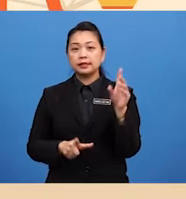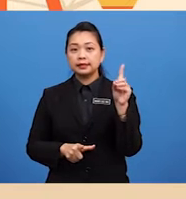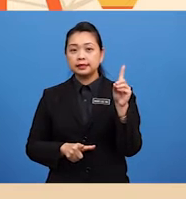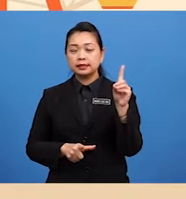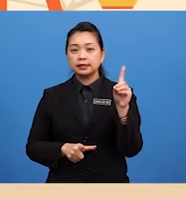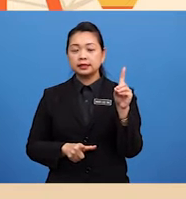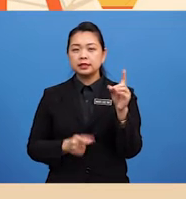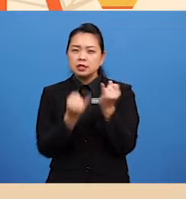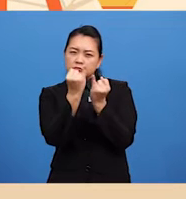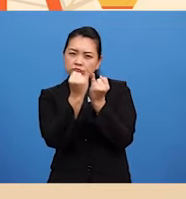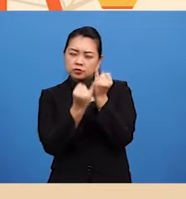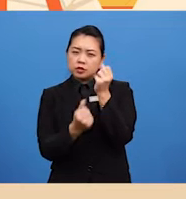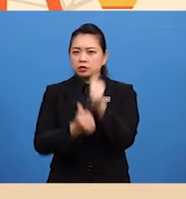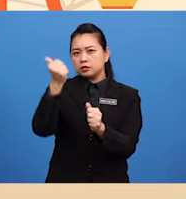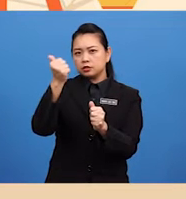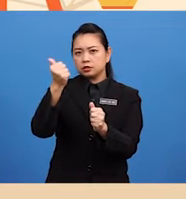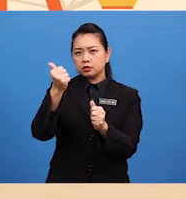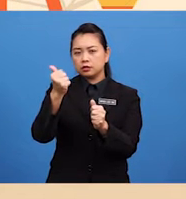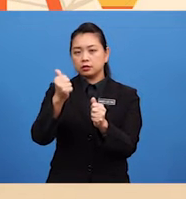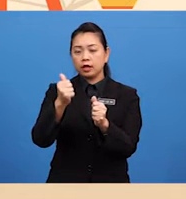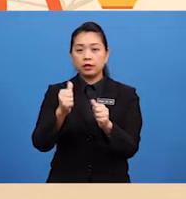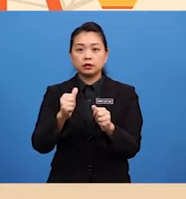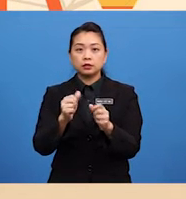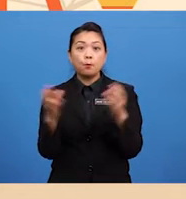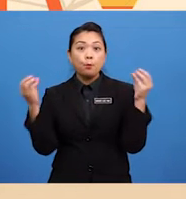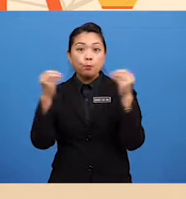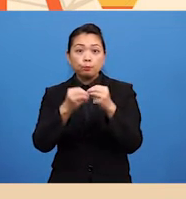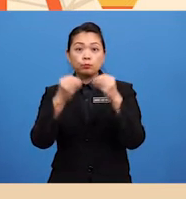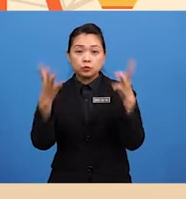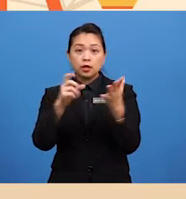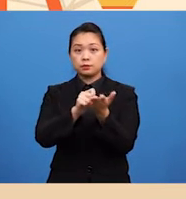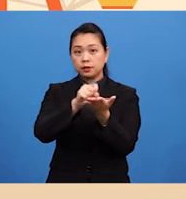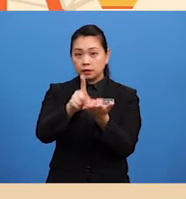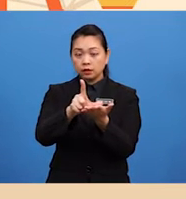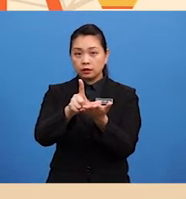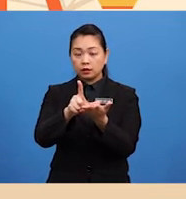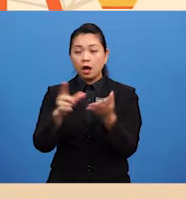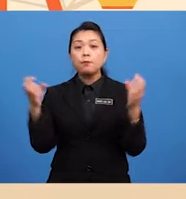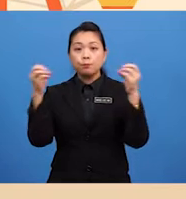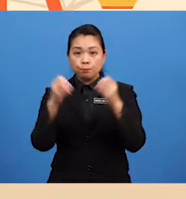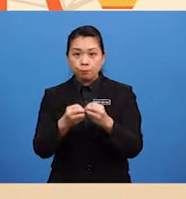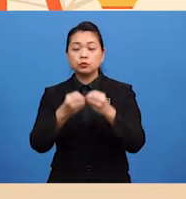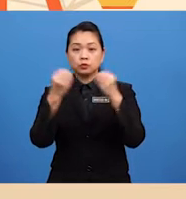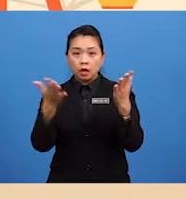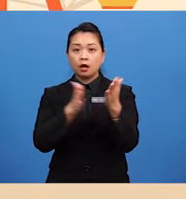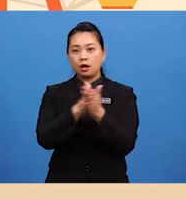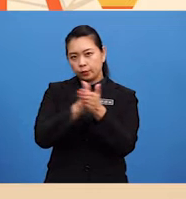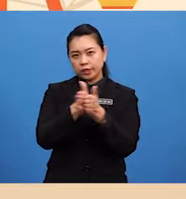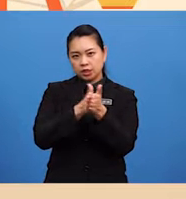Thinest Most Expensive E Most Hard Working